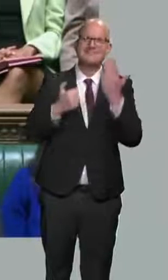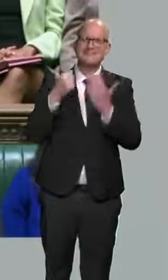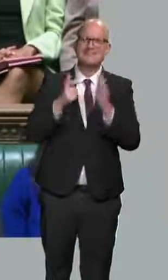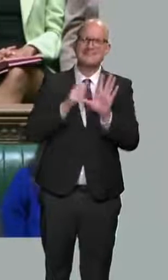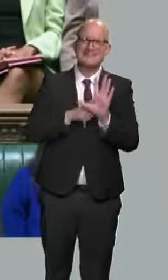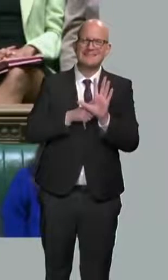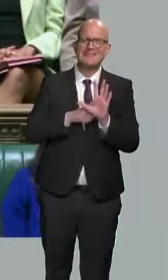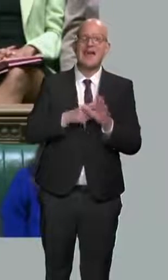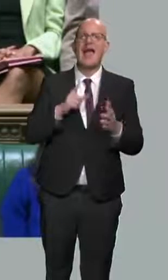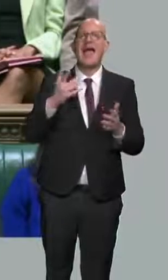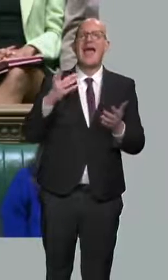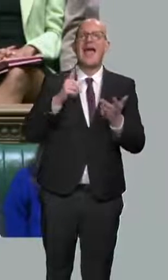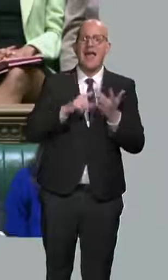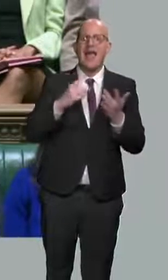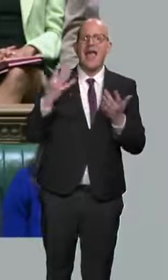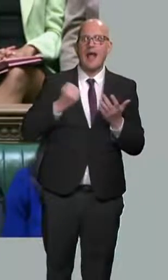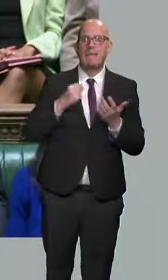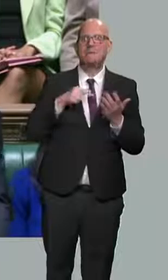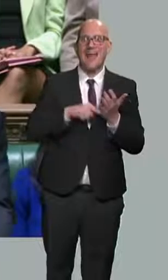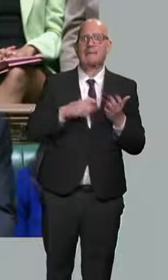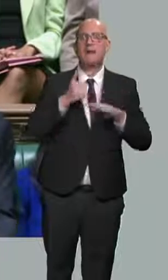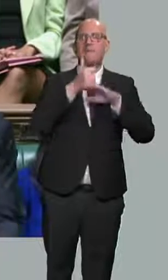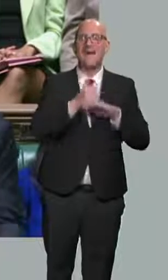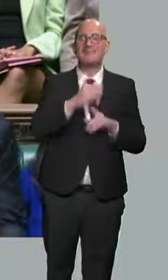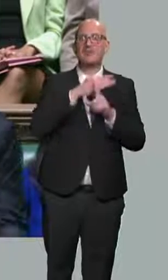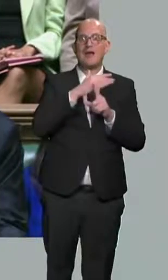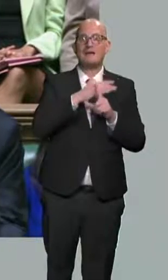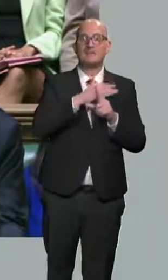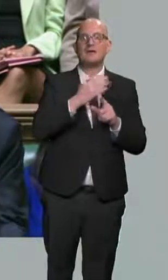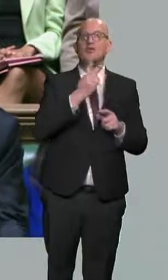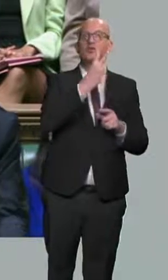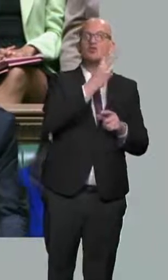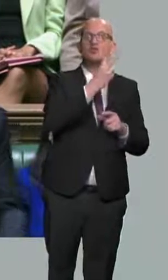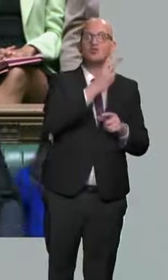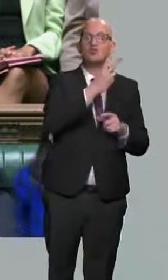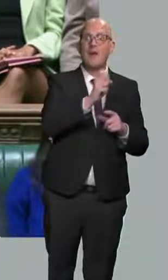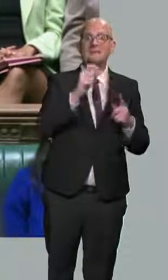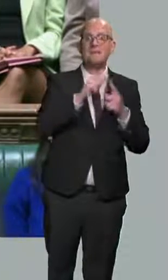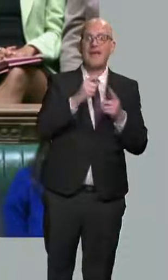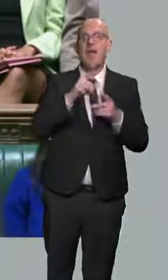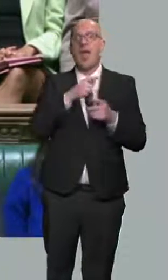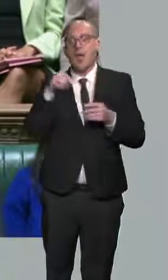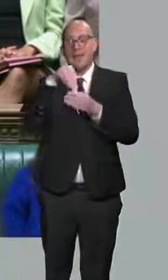rate of income tax will be cut from 20 to 19 pence in the pound.